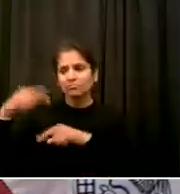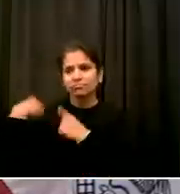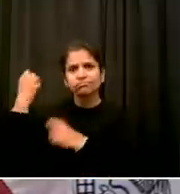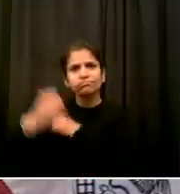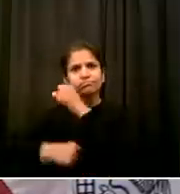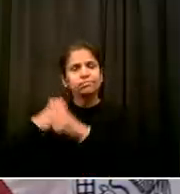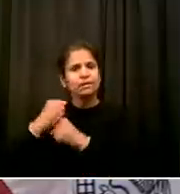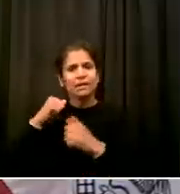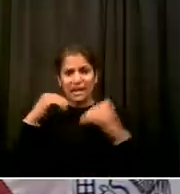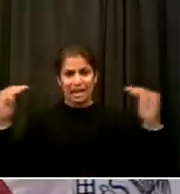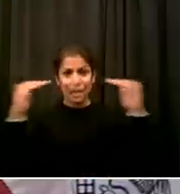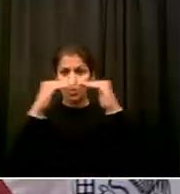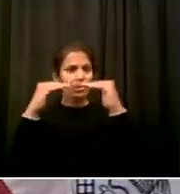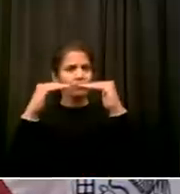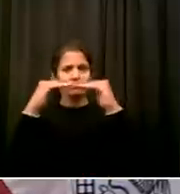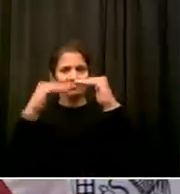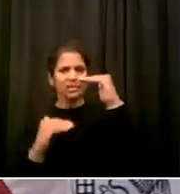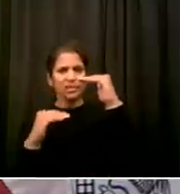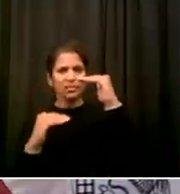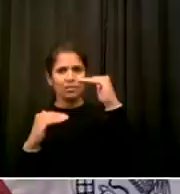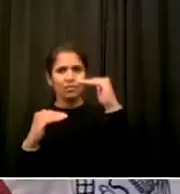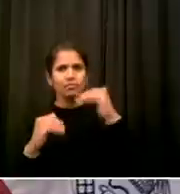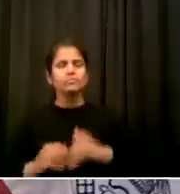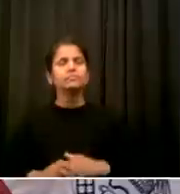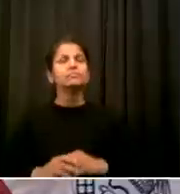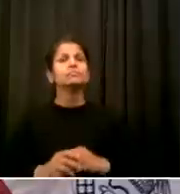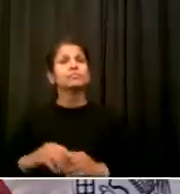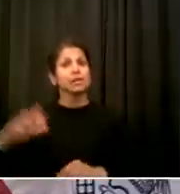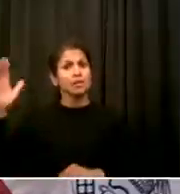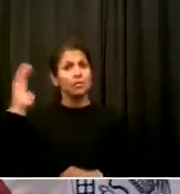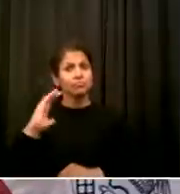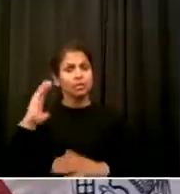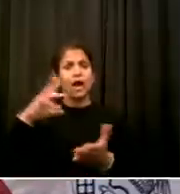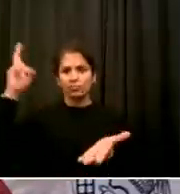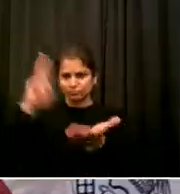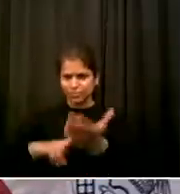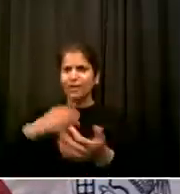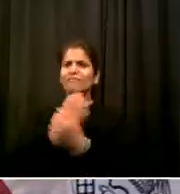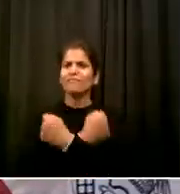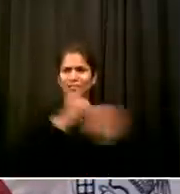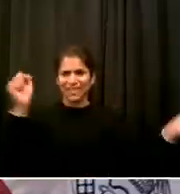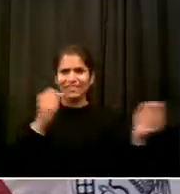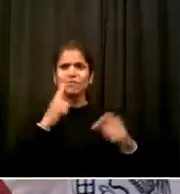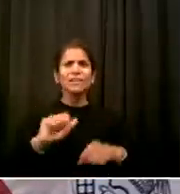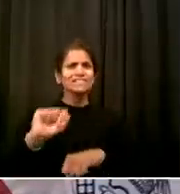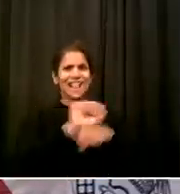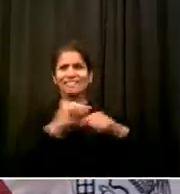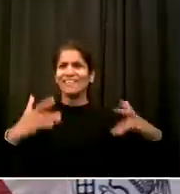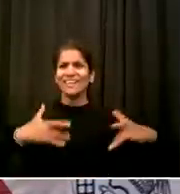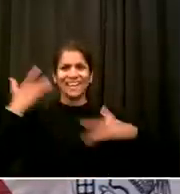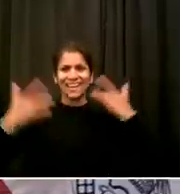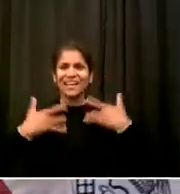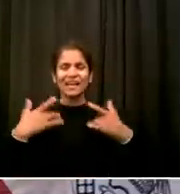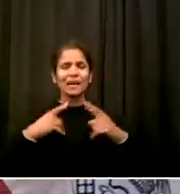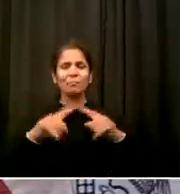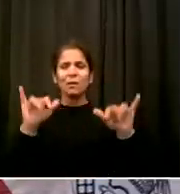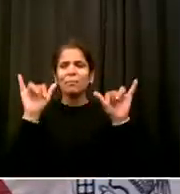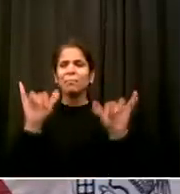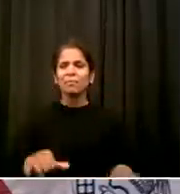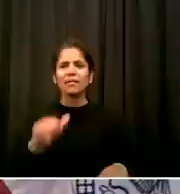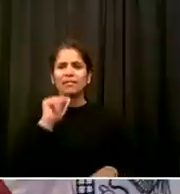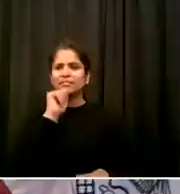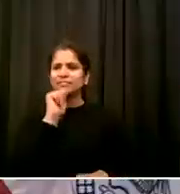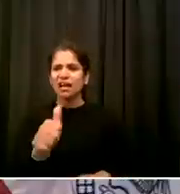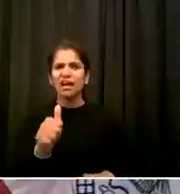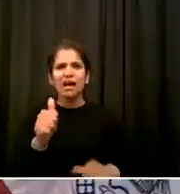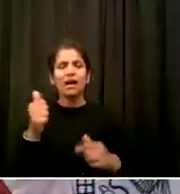seem real everyone who knows their history knows it was squashed from the very beginning and African American people in this